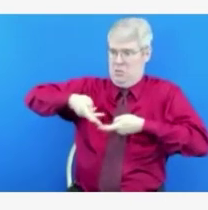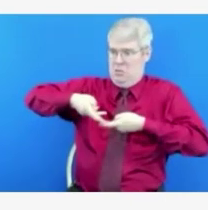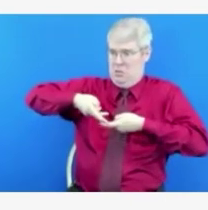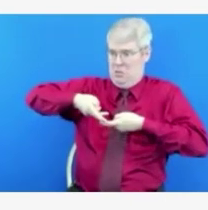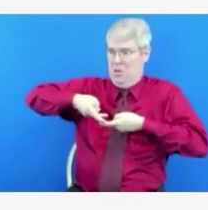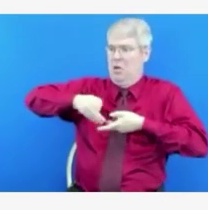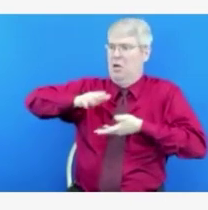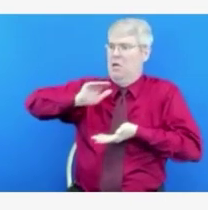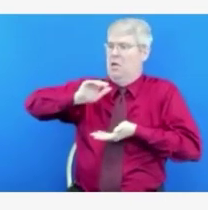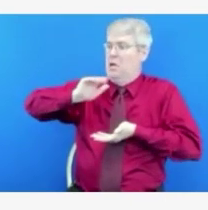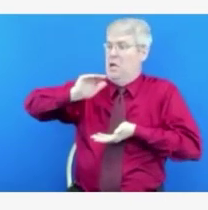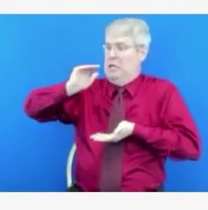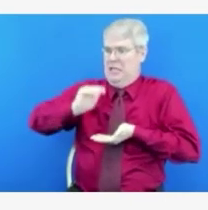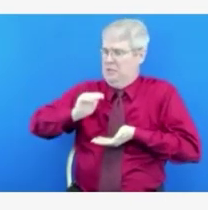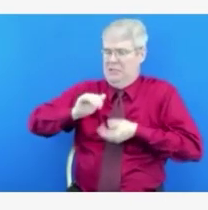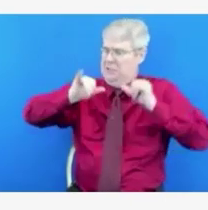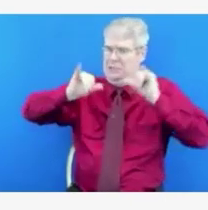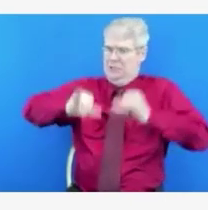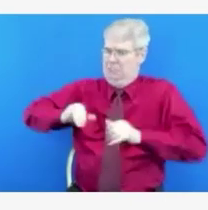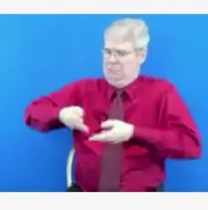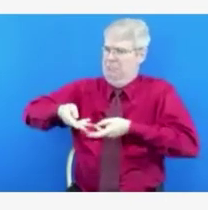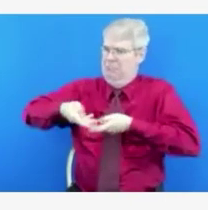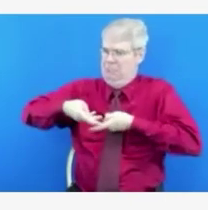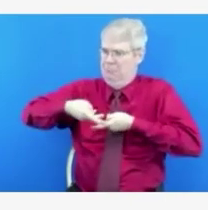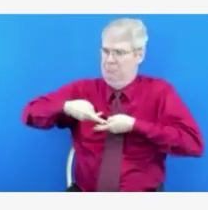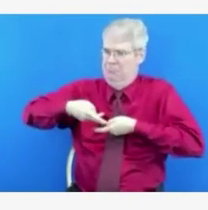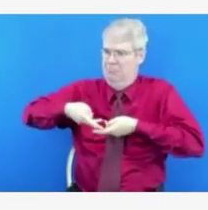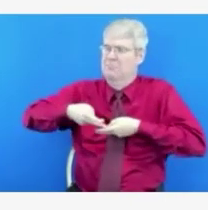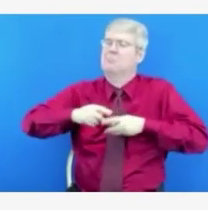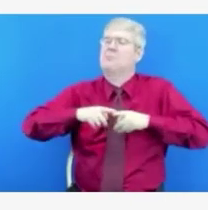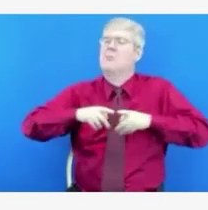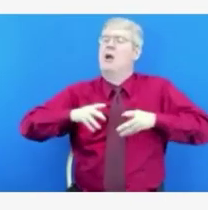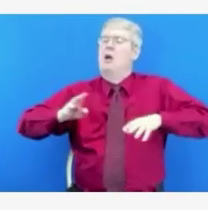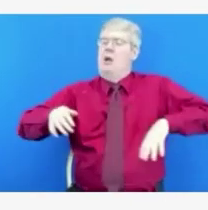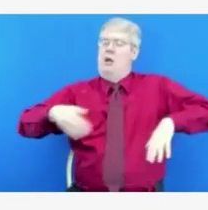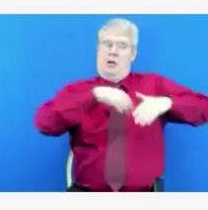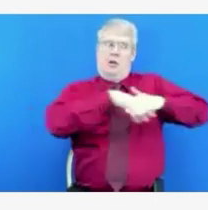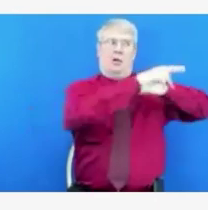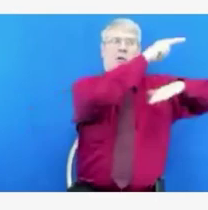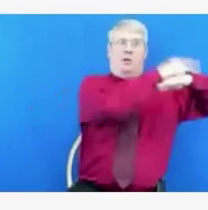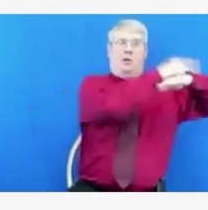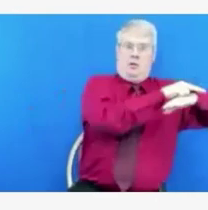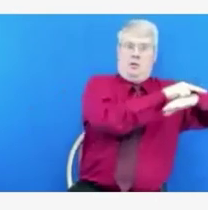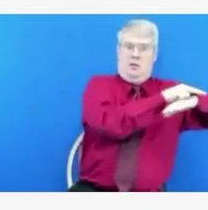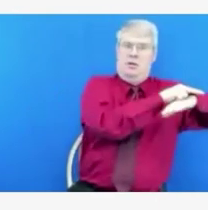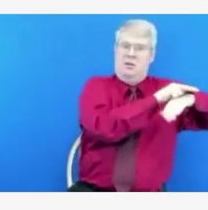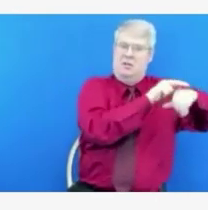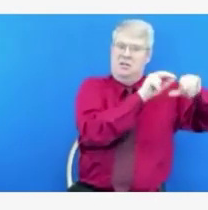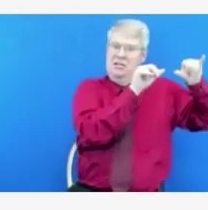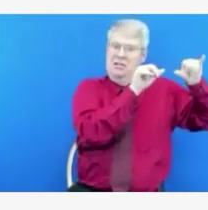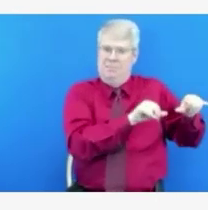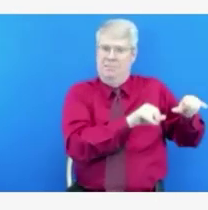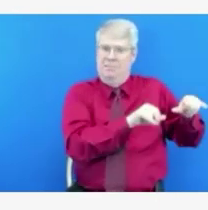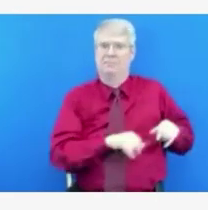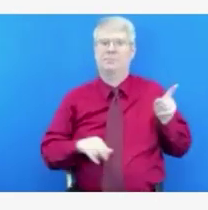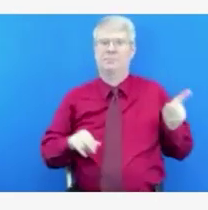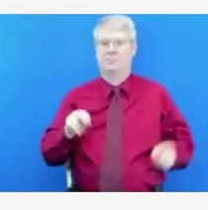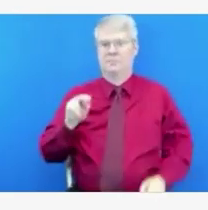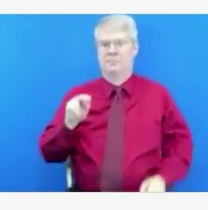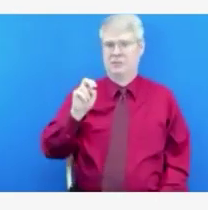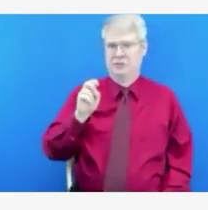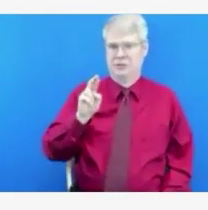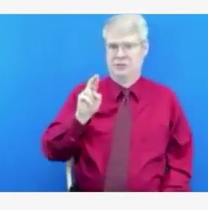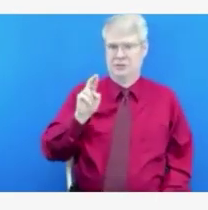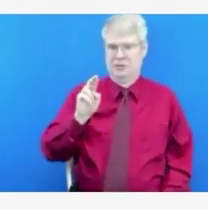So, I'm waiting for an update on our predictive modeling for this week, but as of the end of last week, we were predicting a peak of inpatient